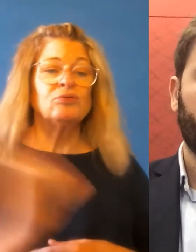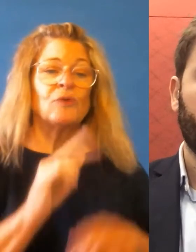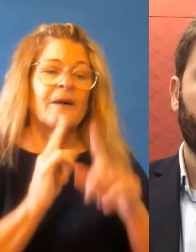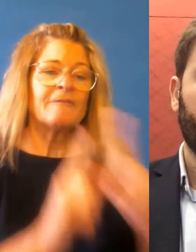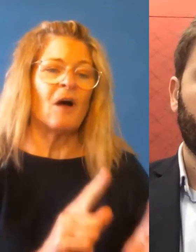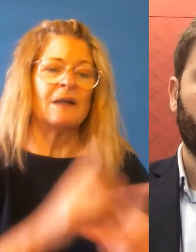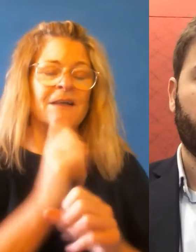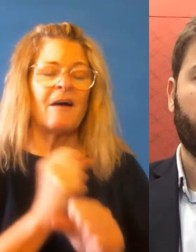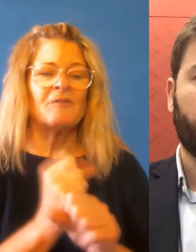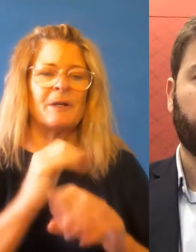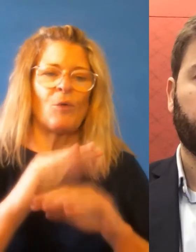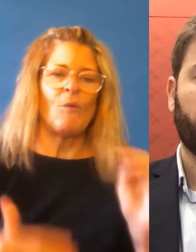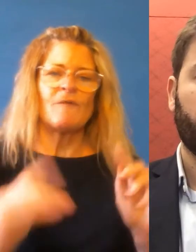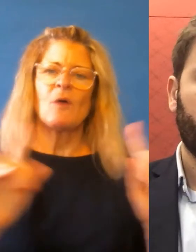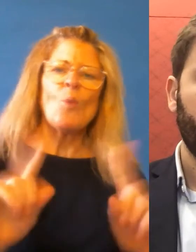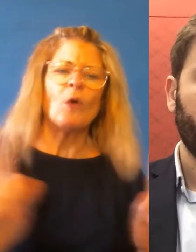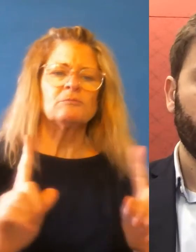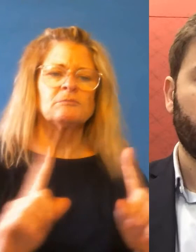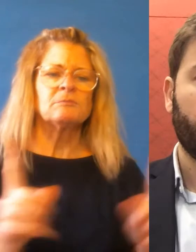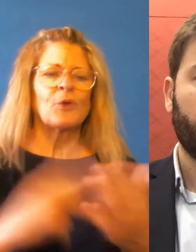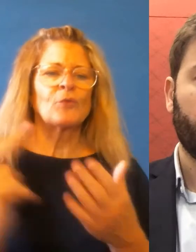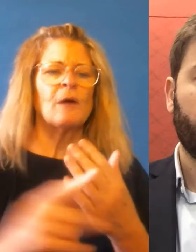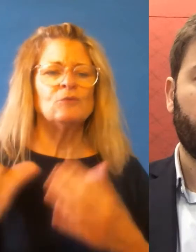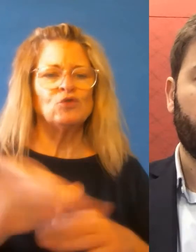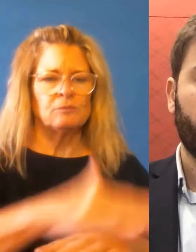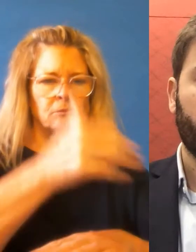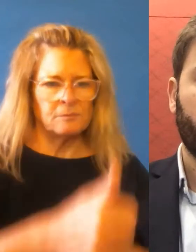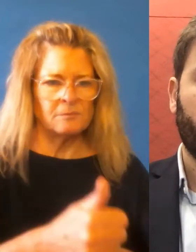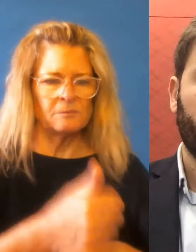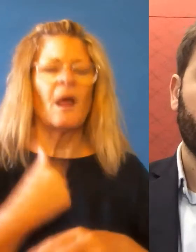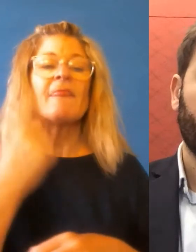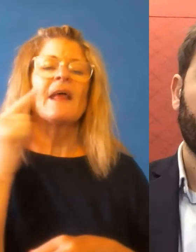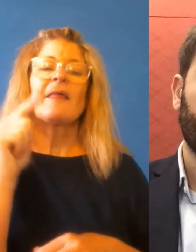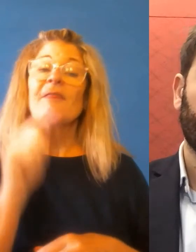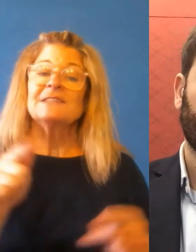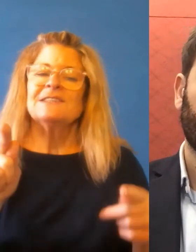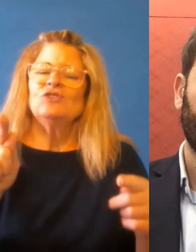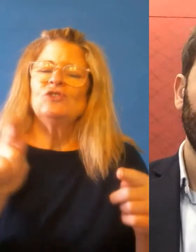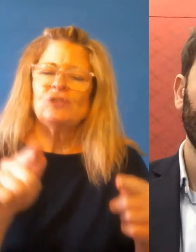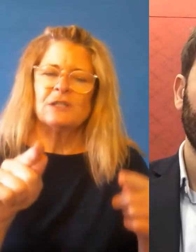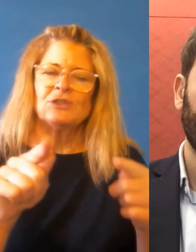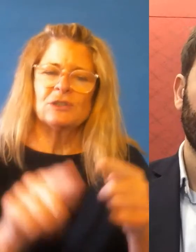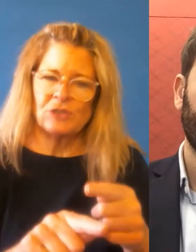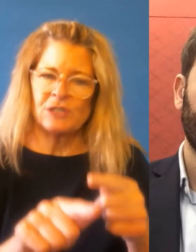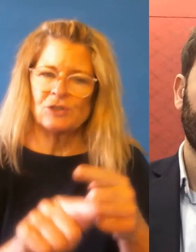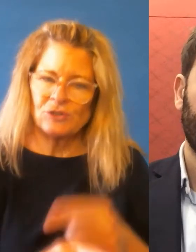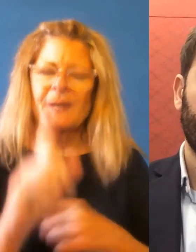-term evaluators of the quality of programs. And I think that's a shift, uh, that's on. We should aspire to them. So I enjoyed listening to,